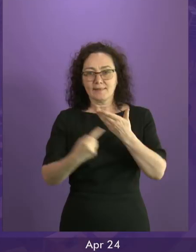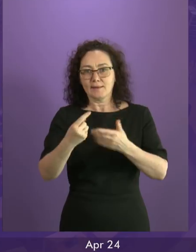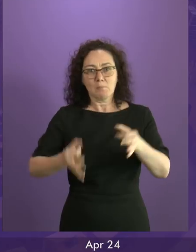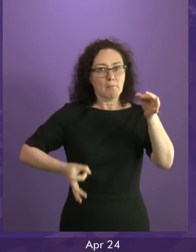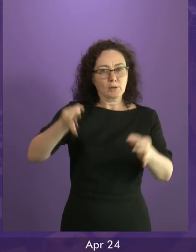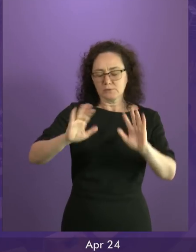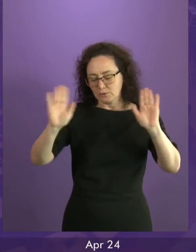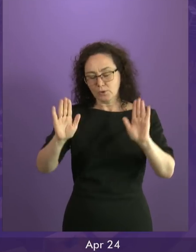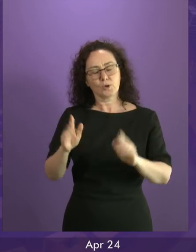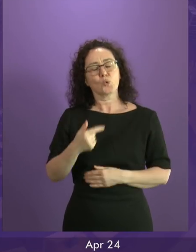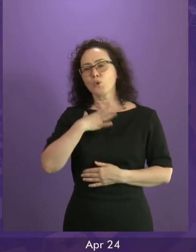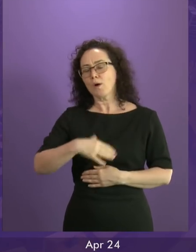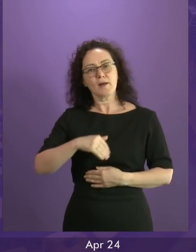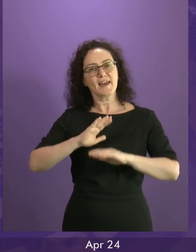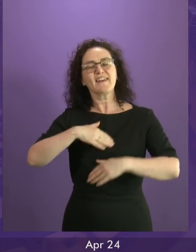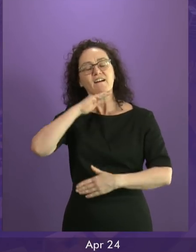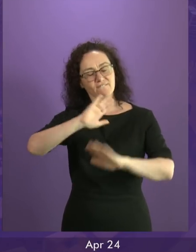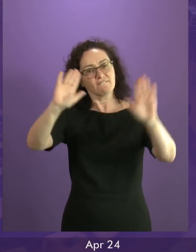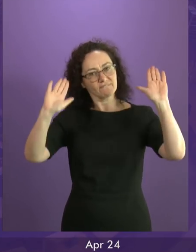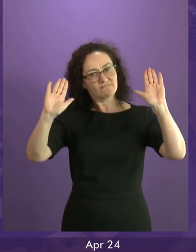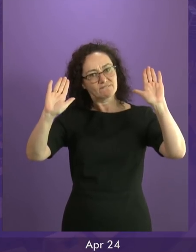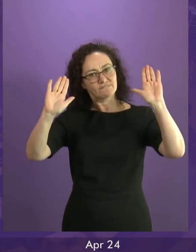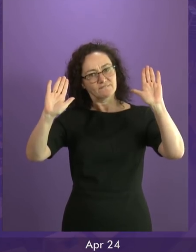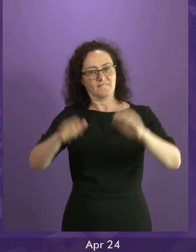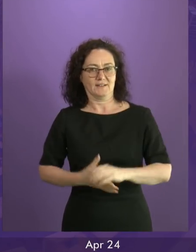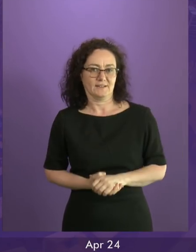We say no more. Enough is enough.